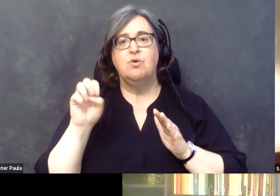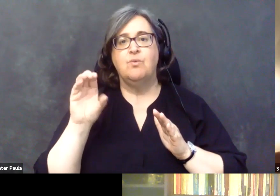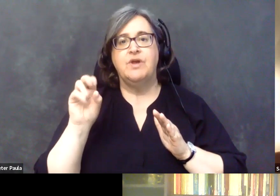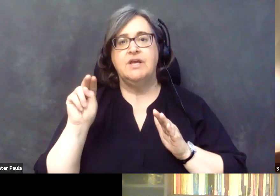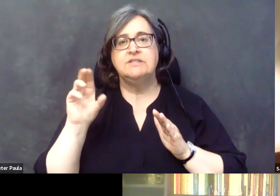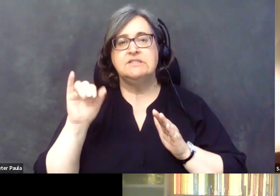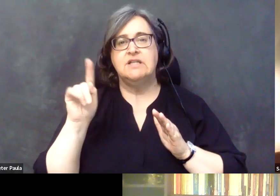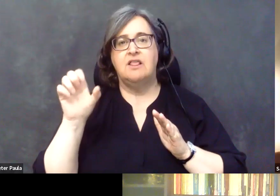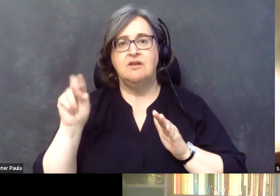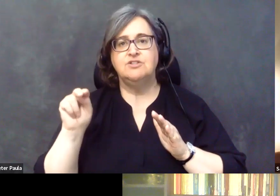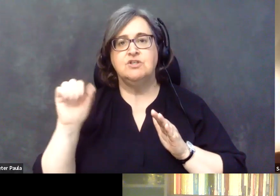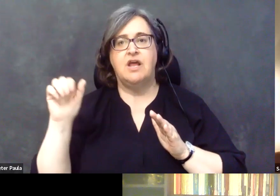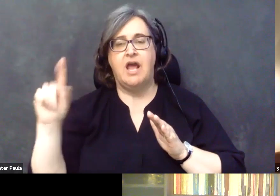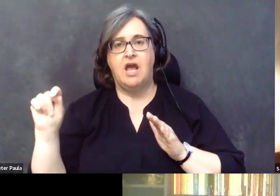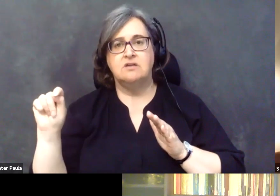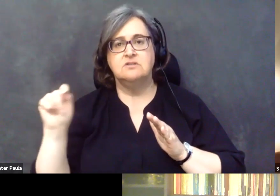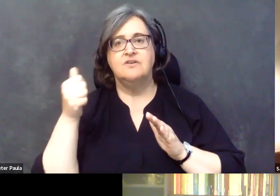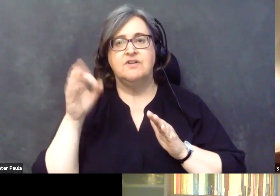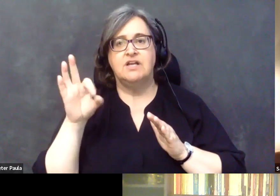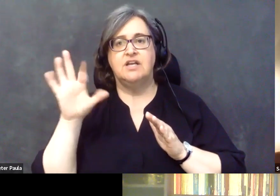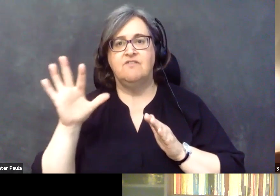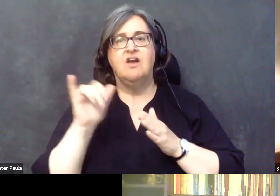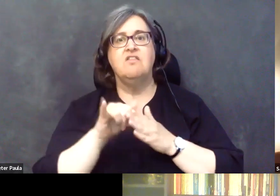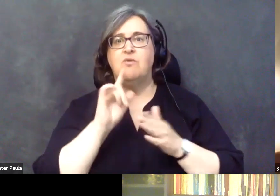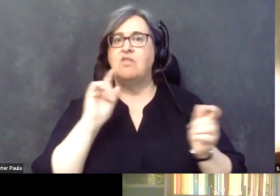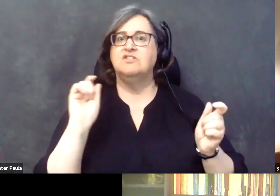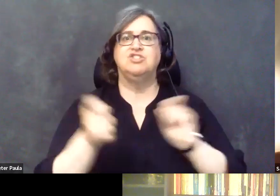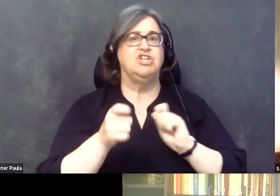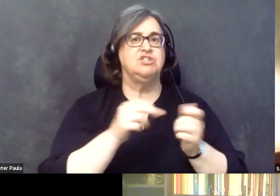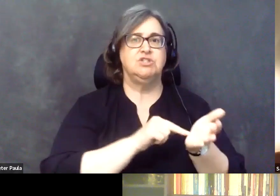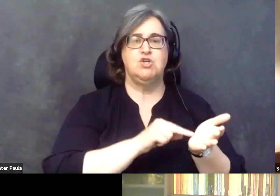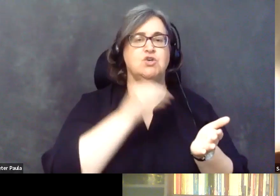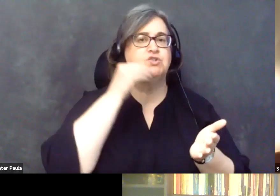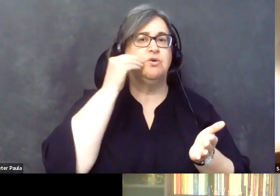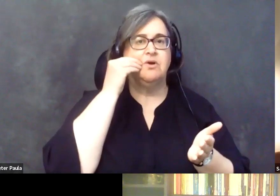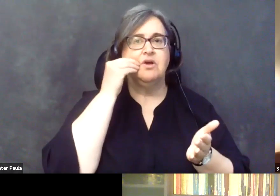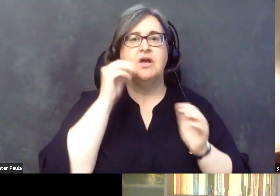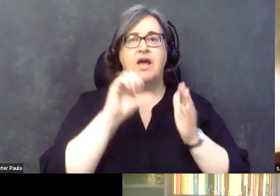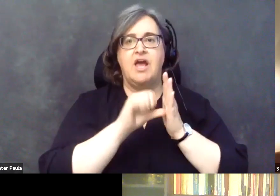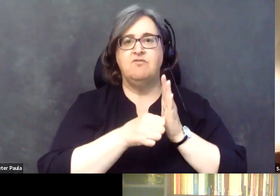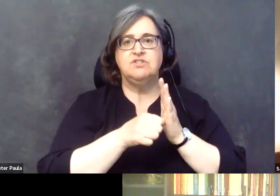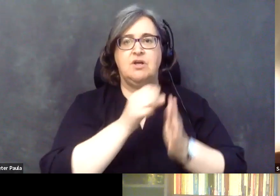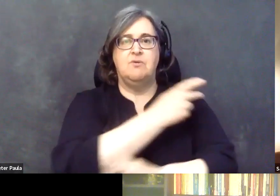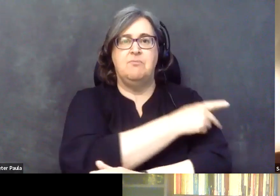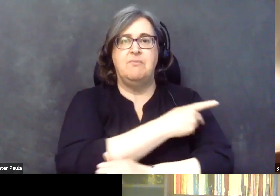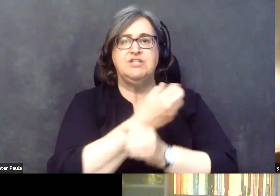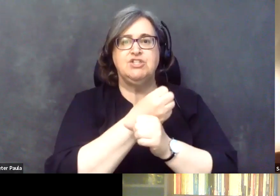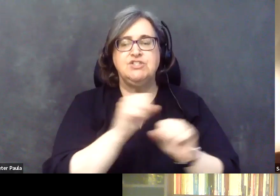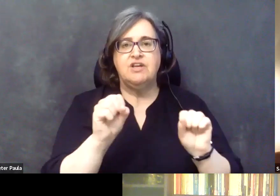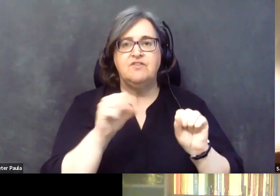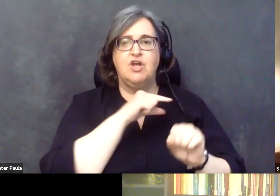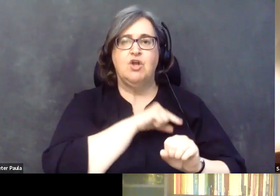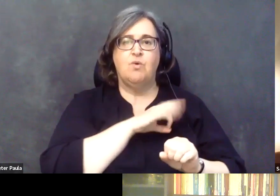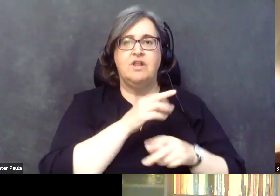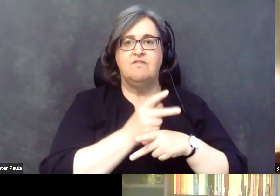sweeping changes in nursing homes, mainly emphasizing patient safety and quality of care in nursing homes. And most of